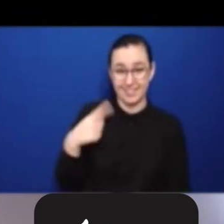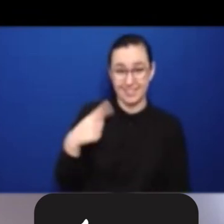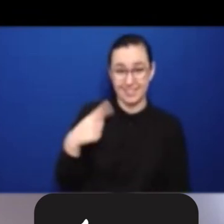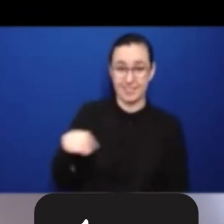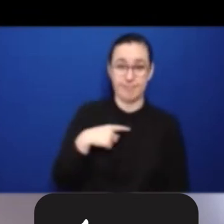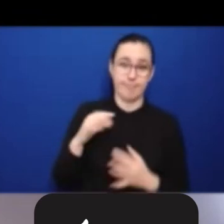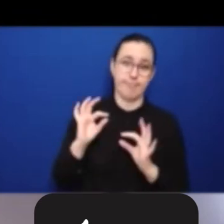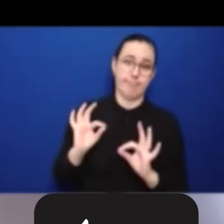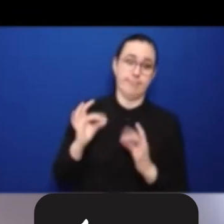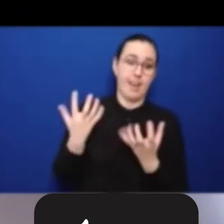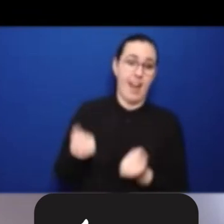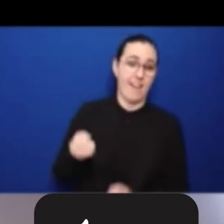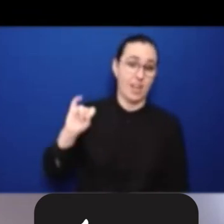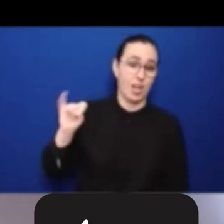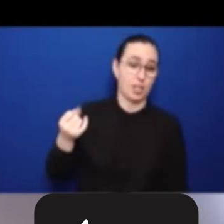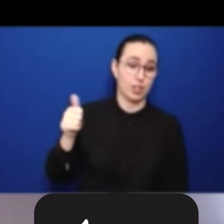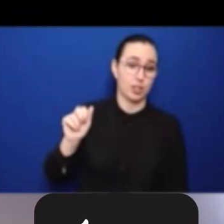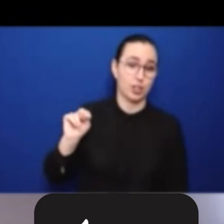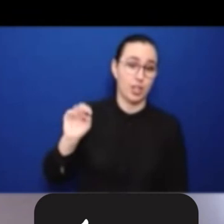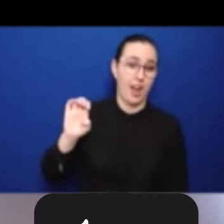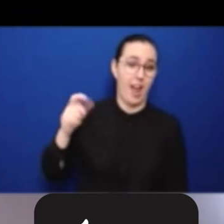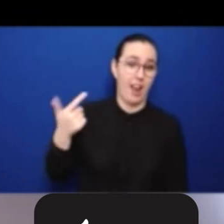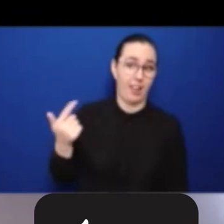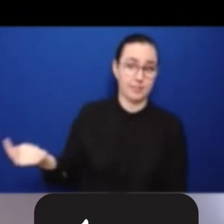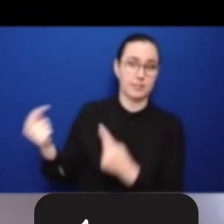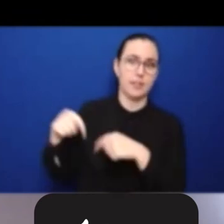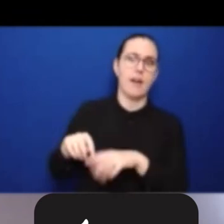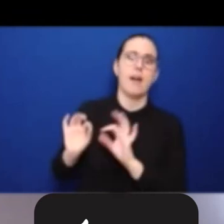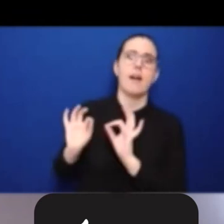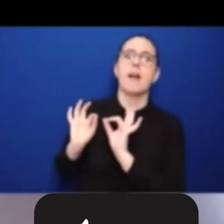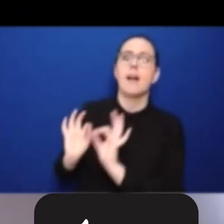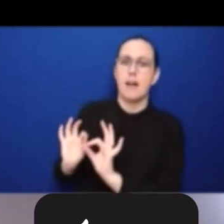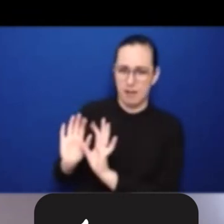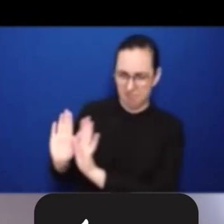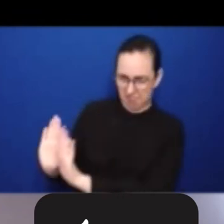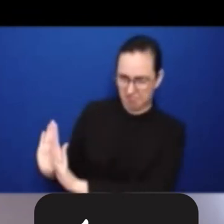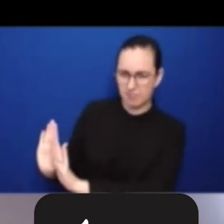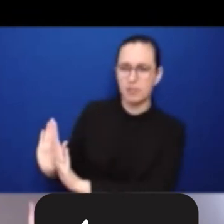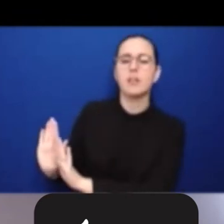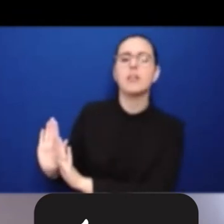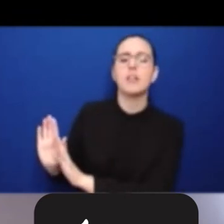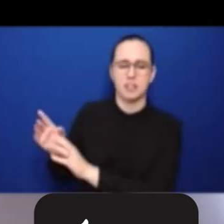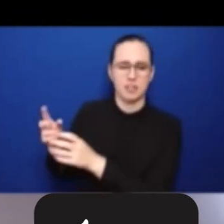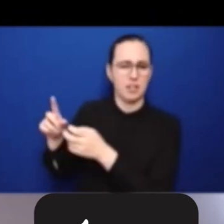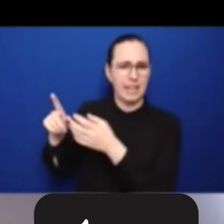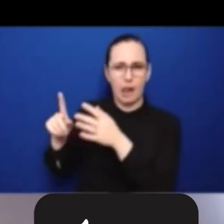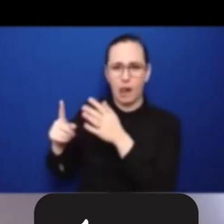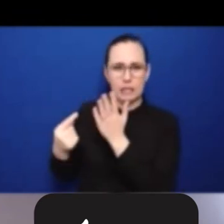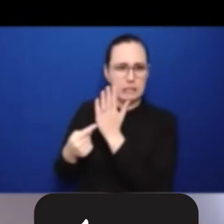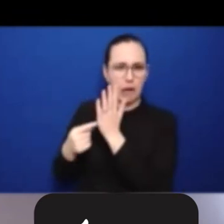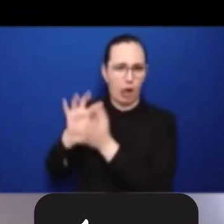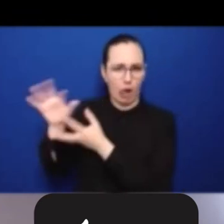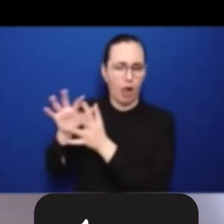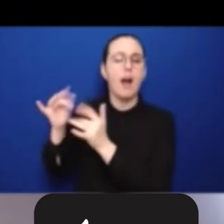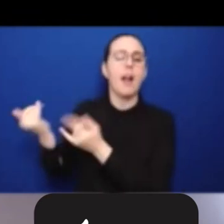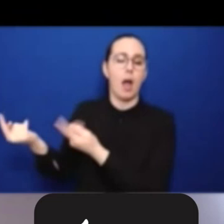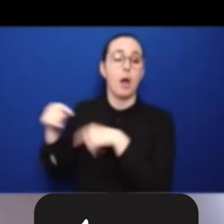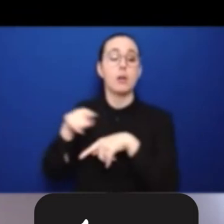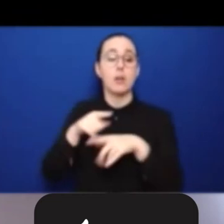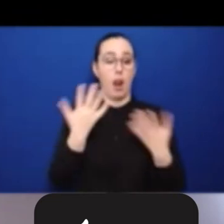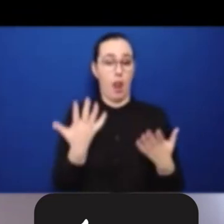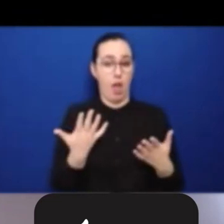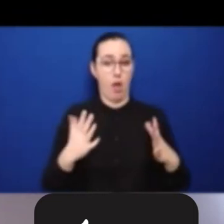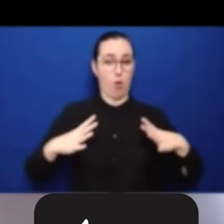had a, after a little, a bit of issue with time, but we will then take a break. We'll come back and